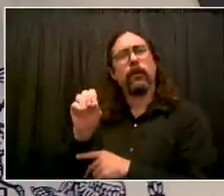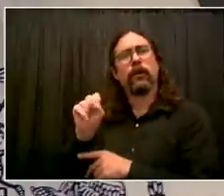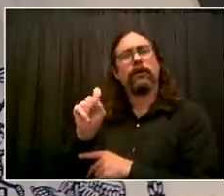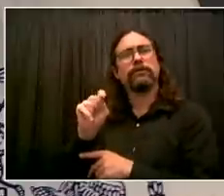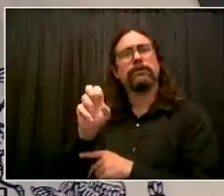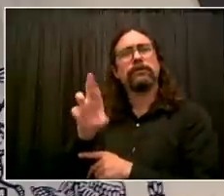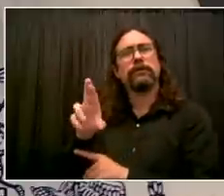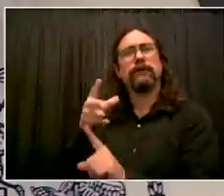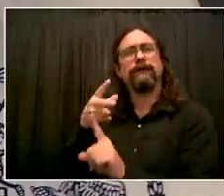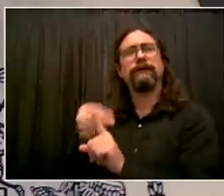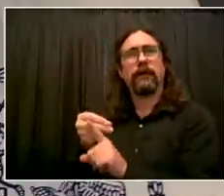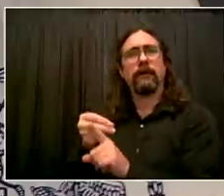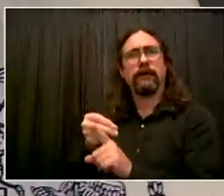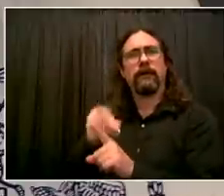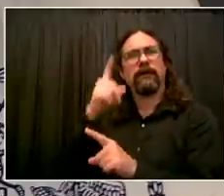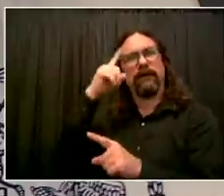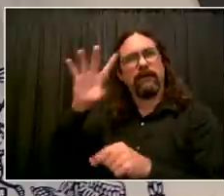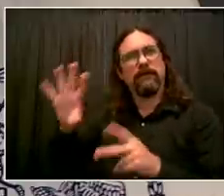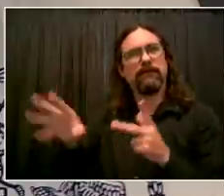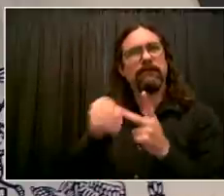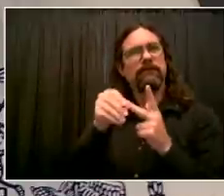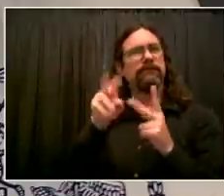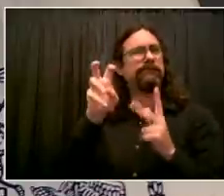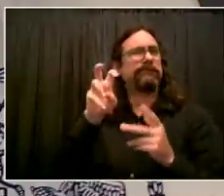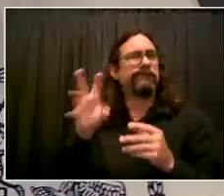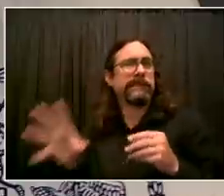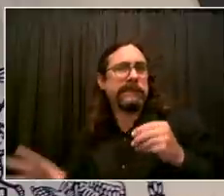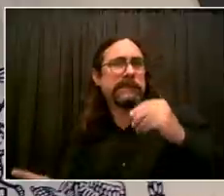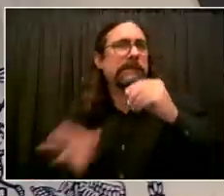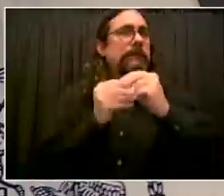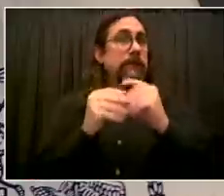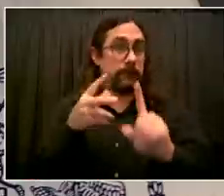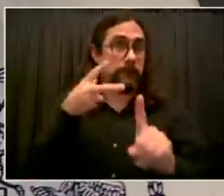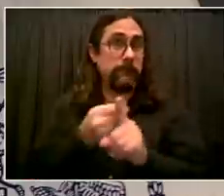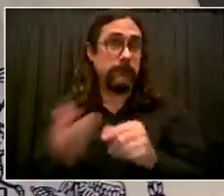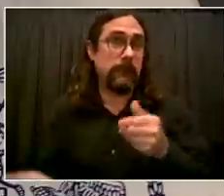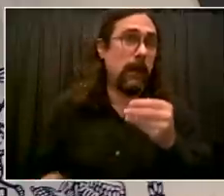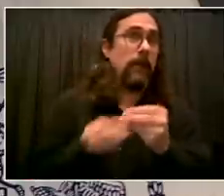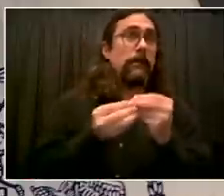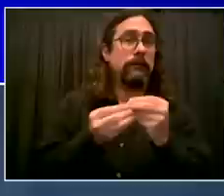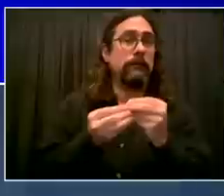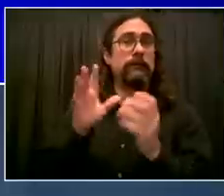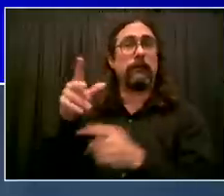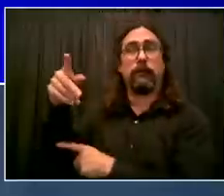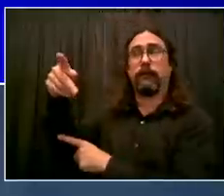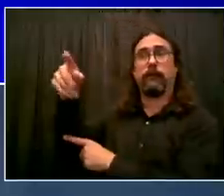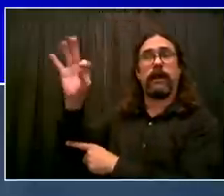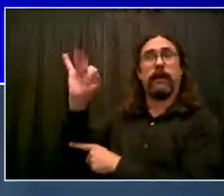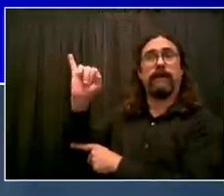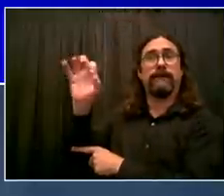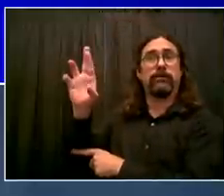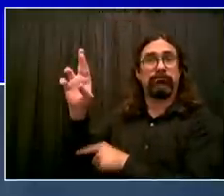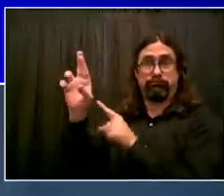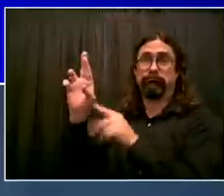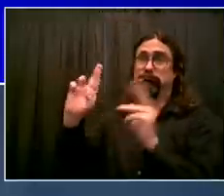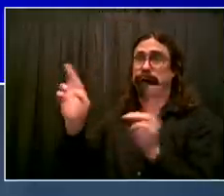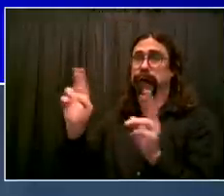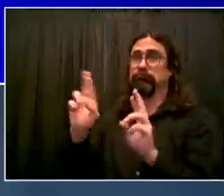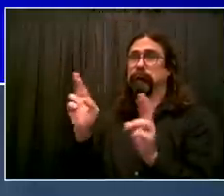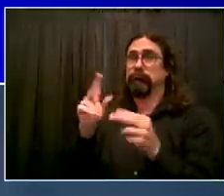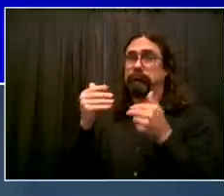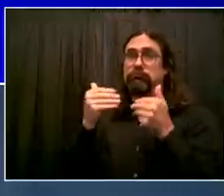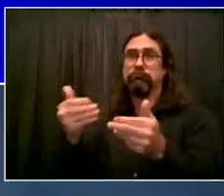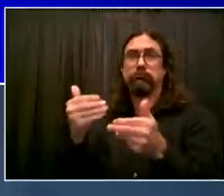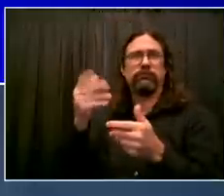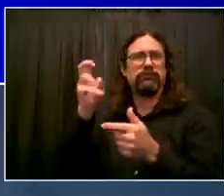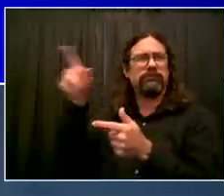Folks who got Pfizer shots before can get Pfizer boosters now. Moderna will come along later, Johnson & Johnson. But right now it's folks